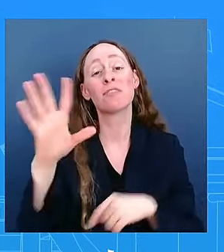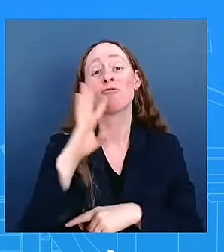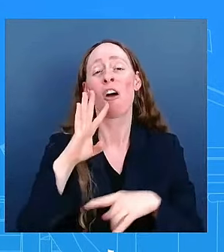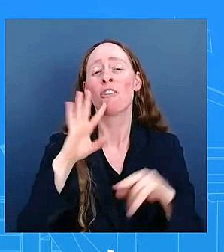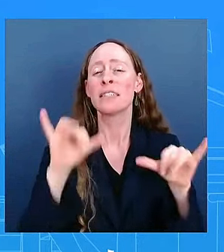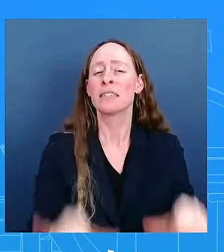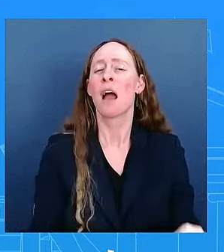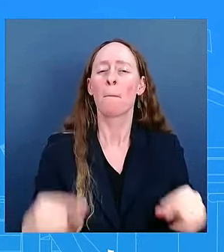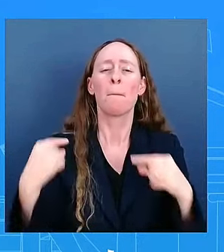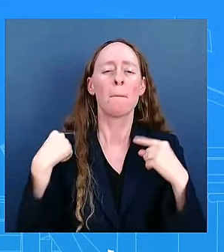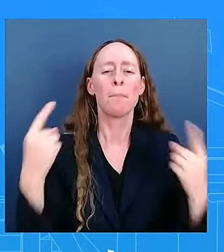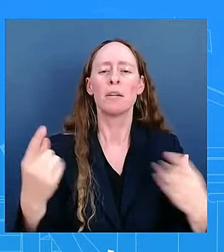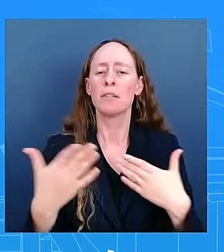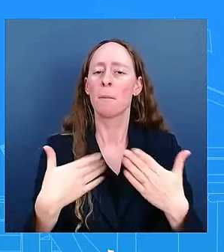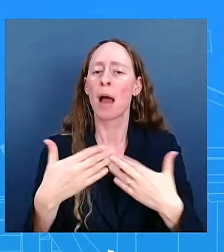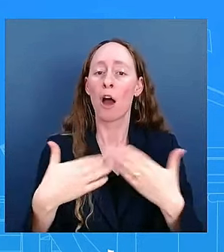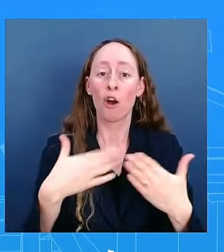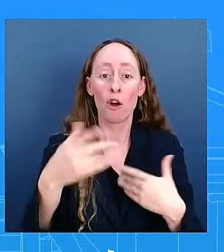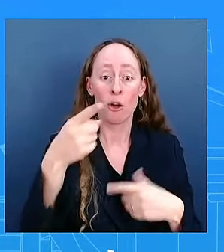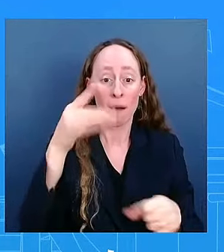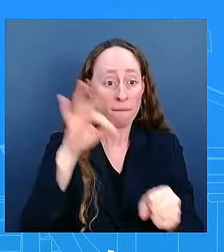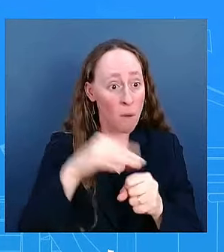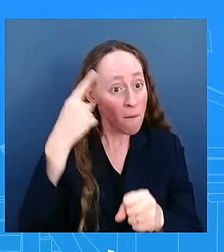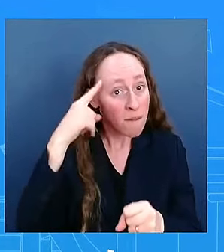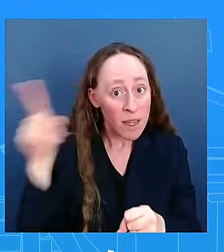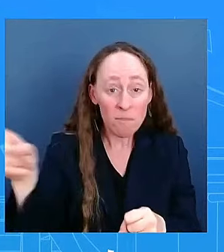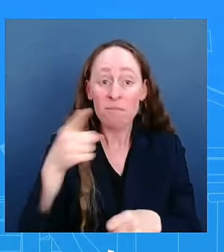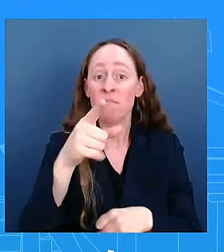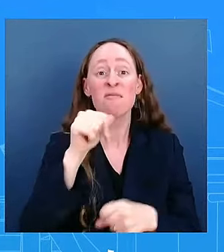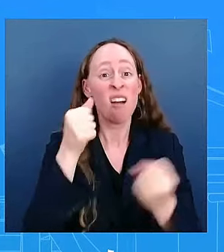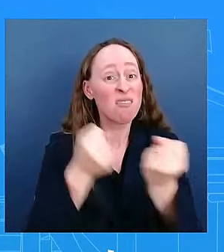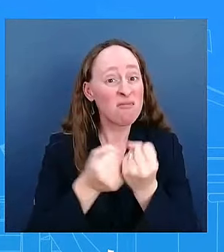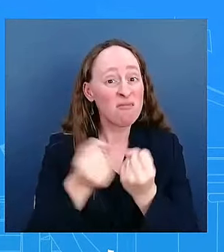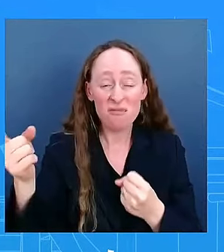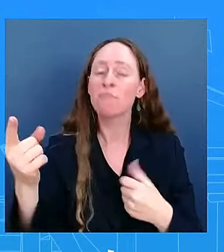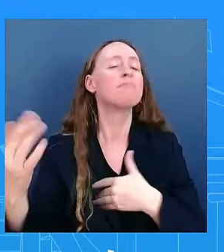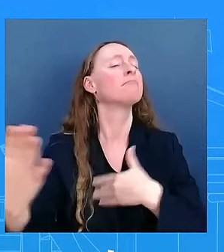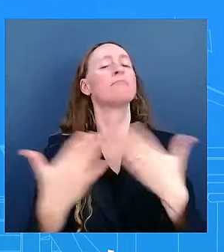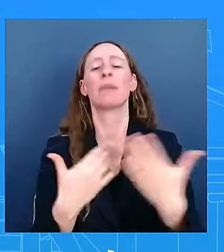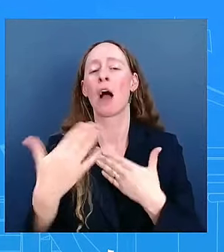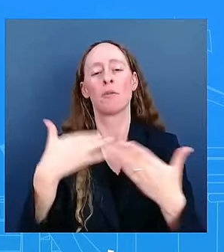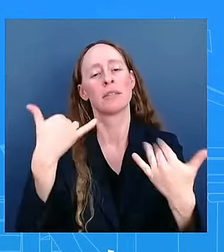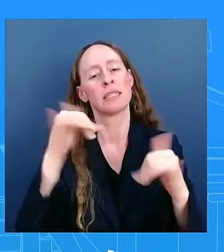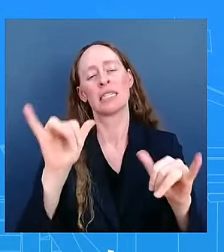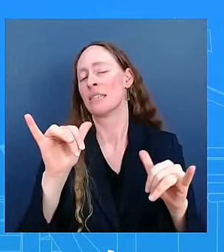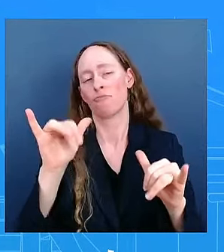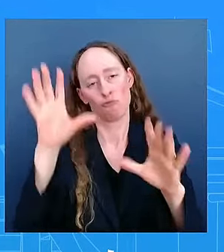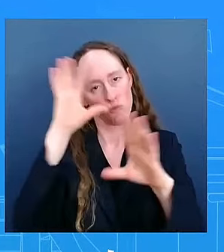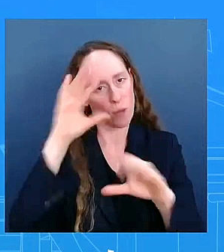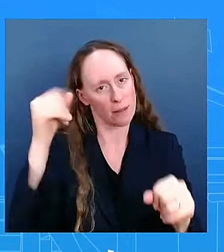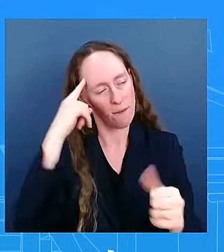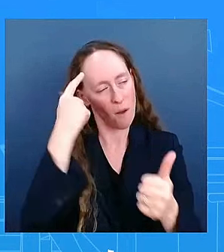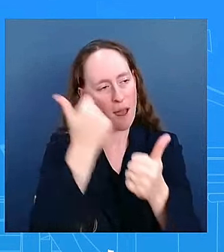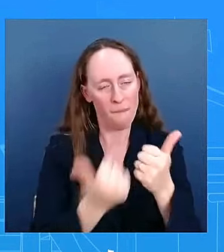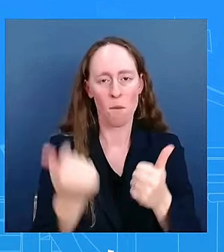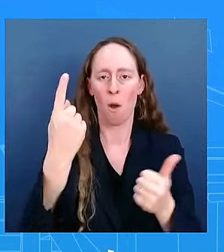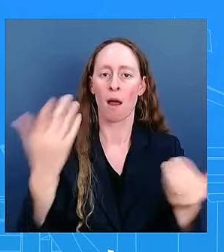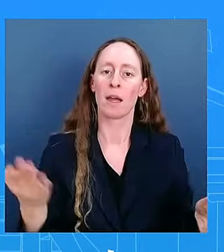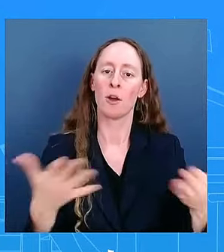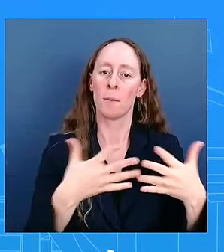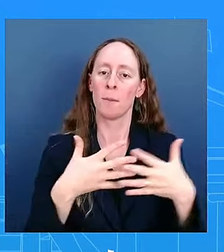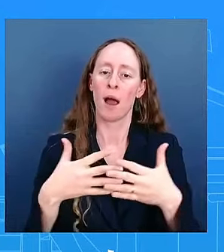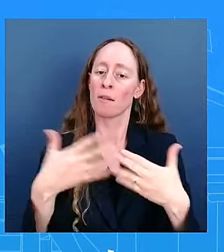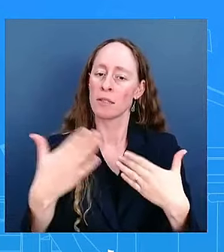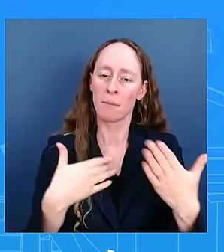voted for him or not. He's your President. He's a President for all Americans, whether you're in a red state or a blue state. This is something that the President certainly